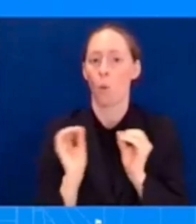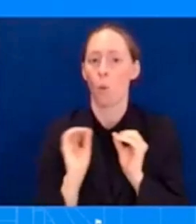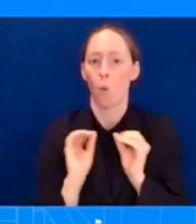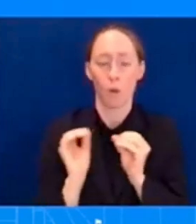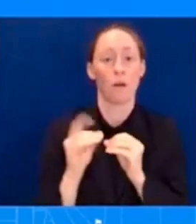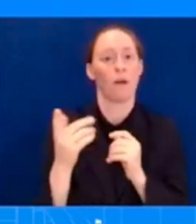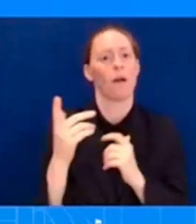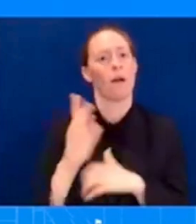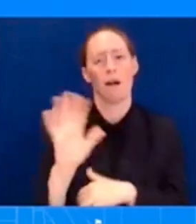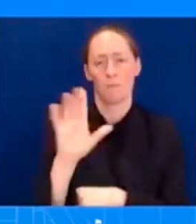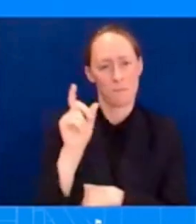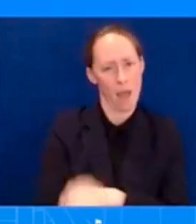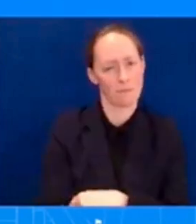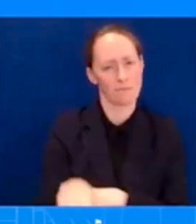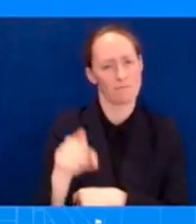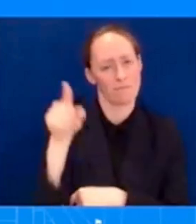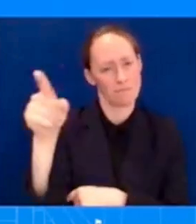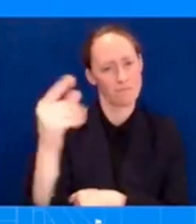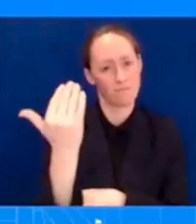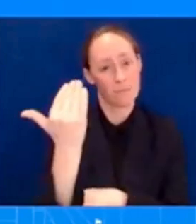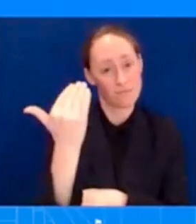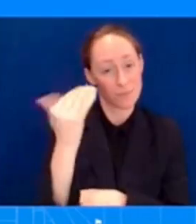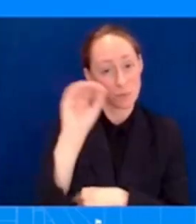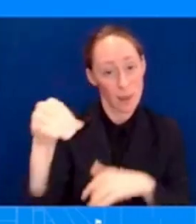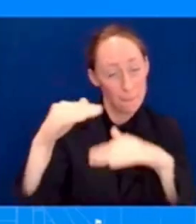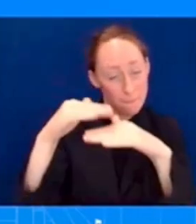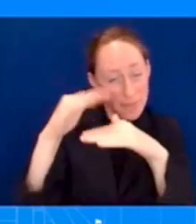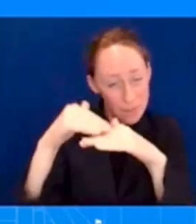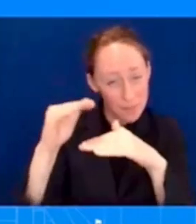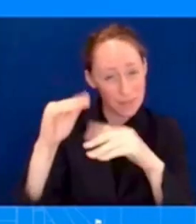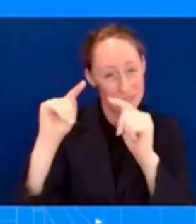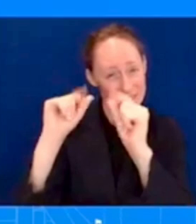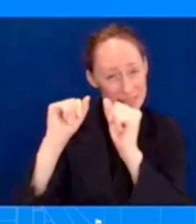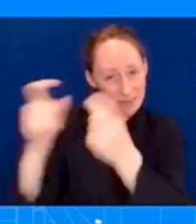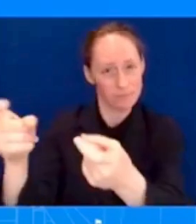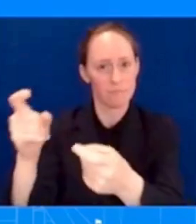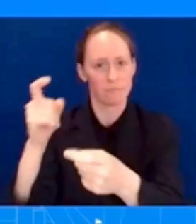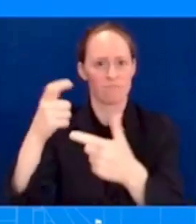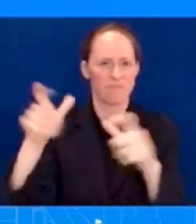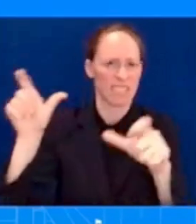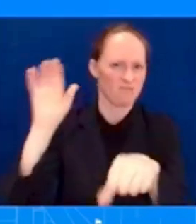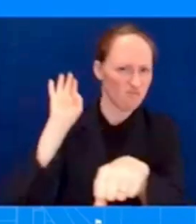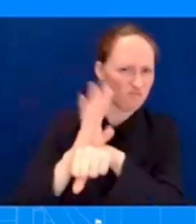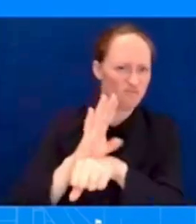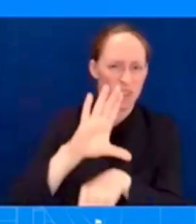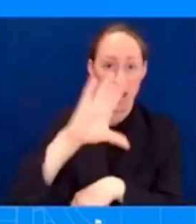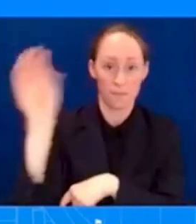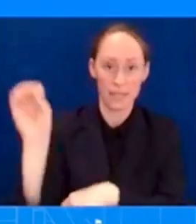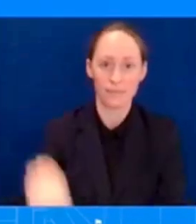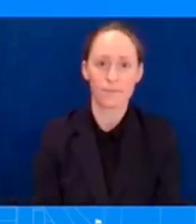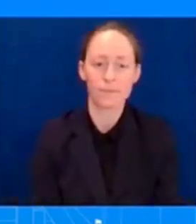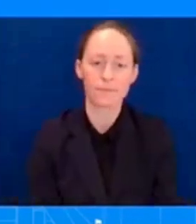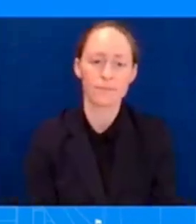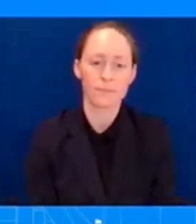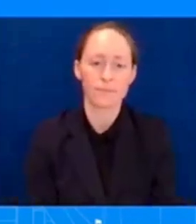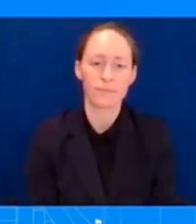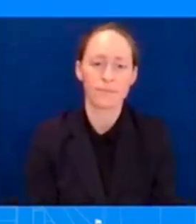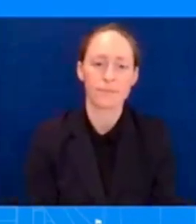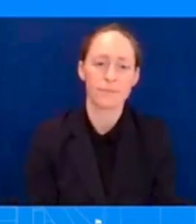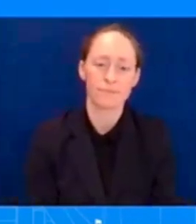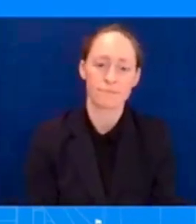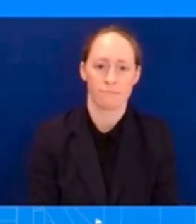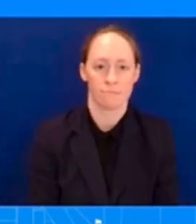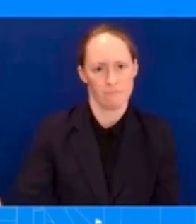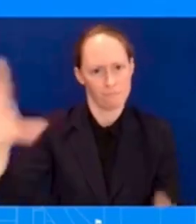by one piece of legislation, historic piece of legislation, and the President and his team are excited to bring that message to the American people throughout